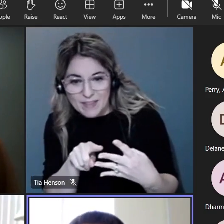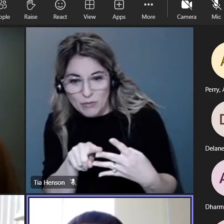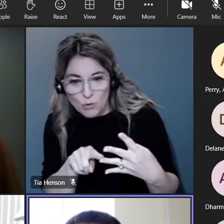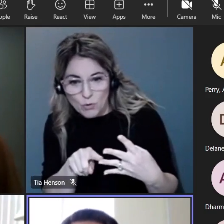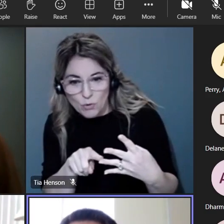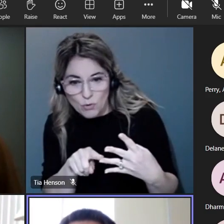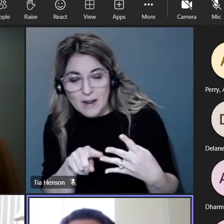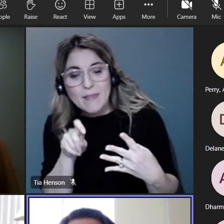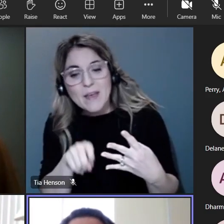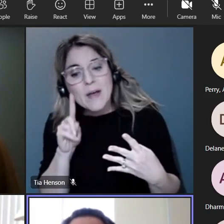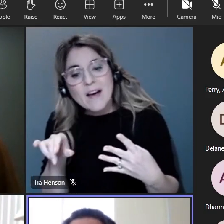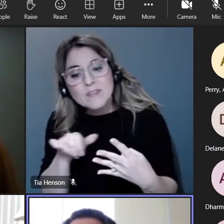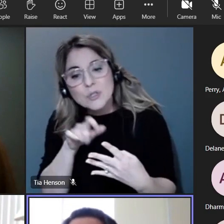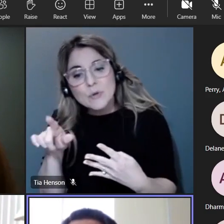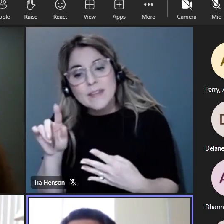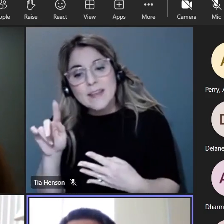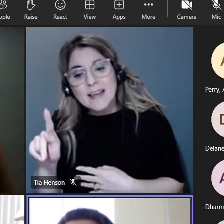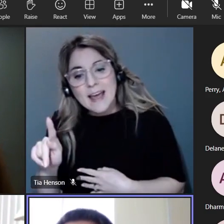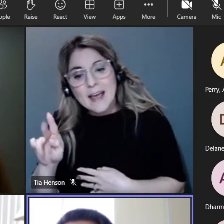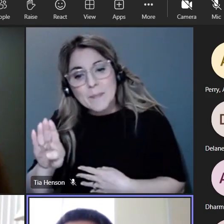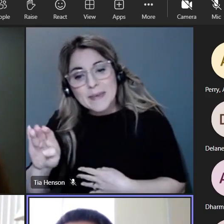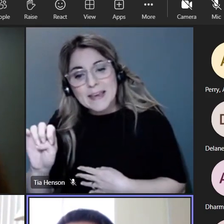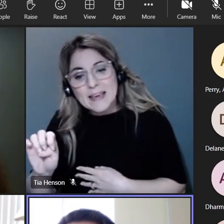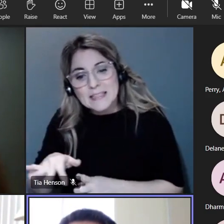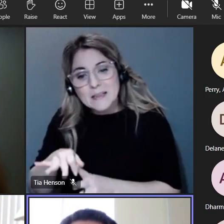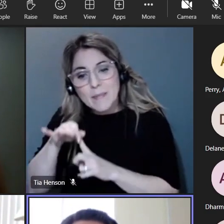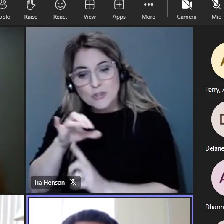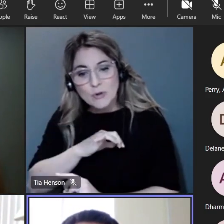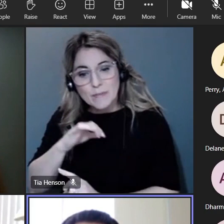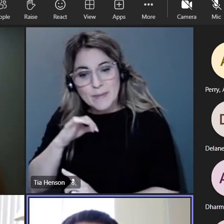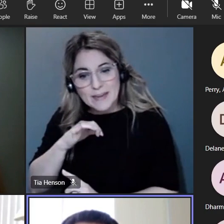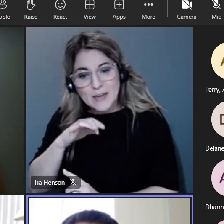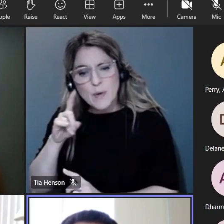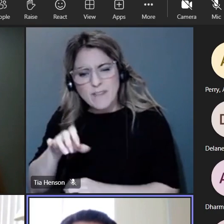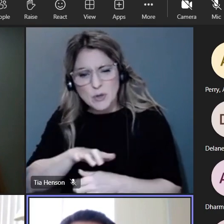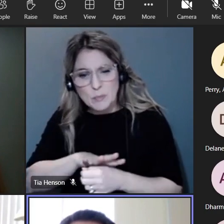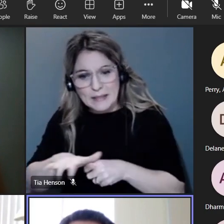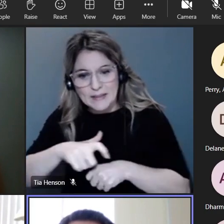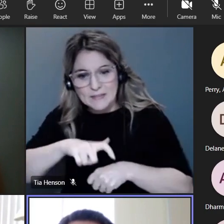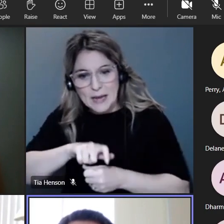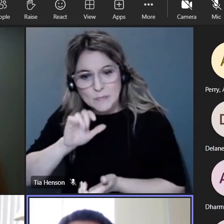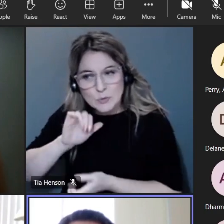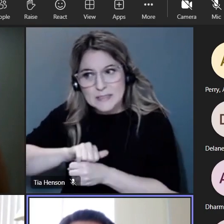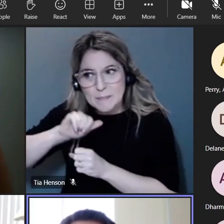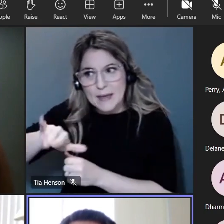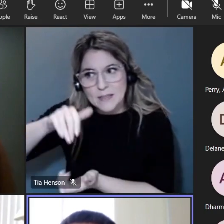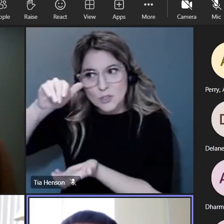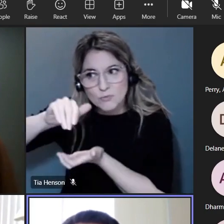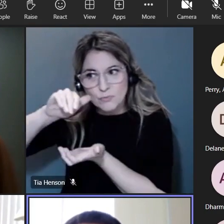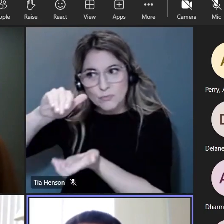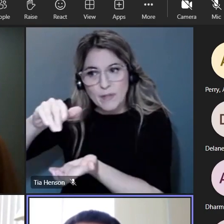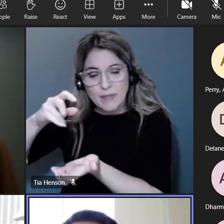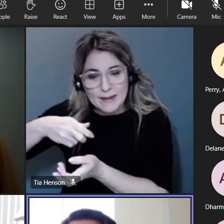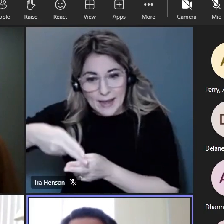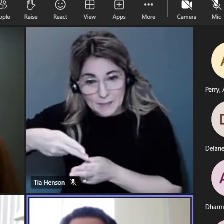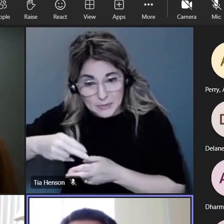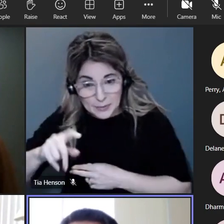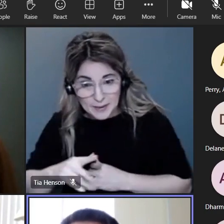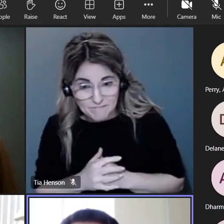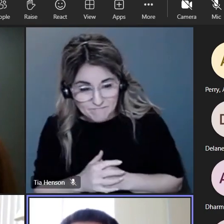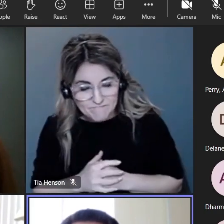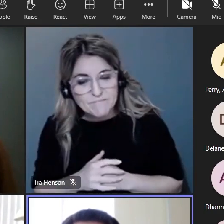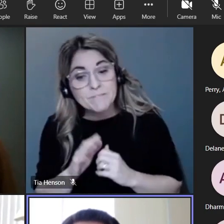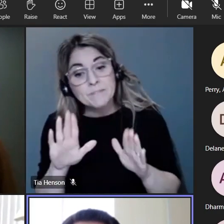the kbe special committee who will then review those recommendations um as was mentioned